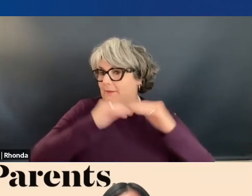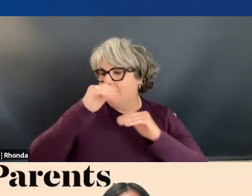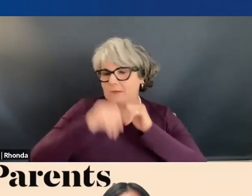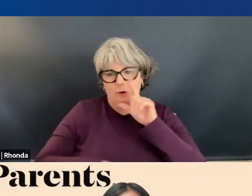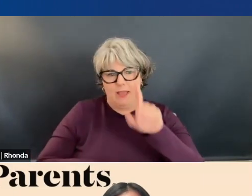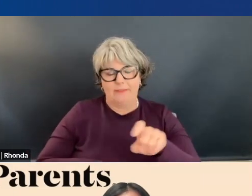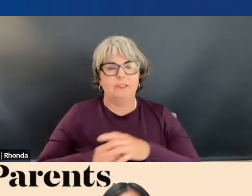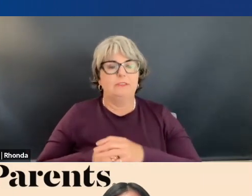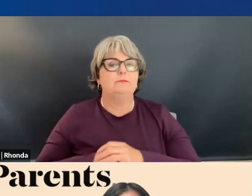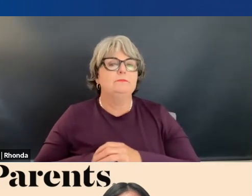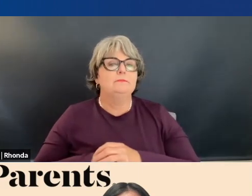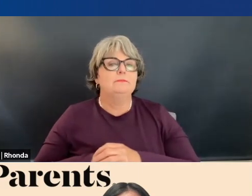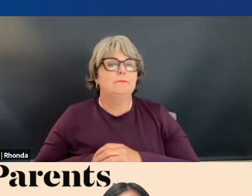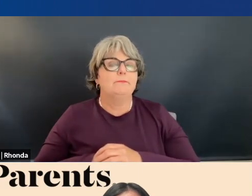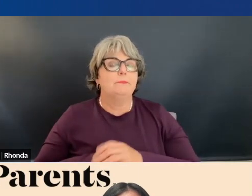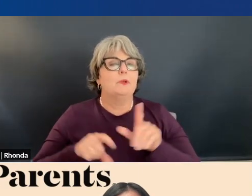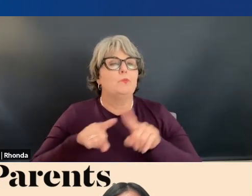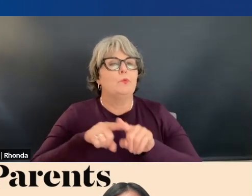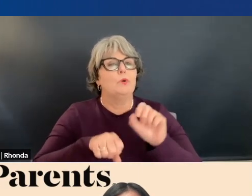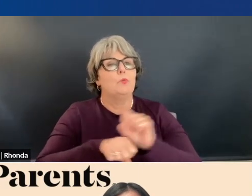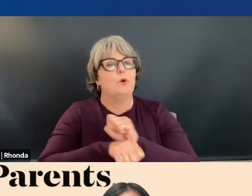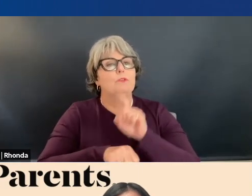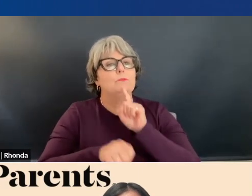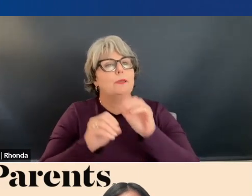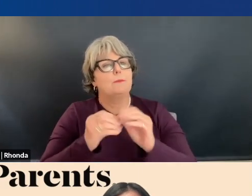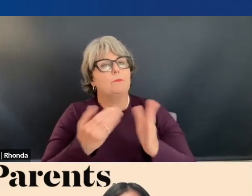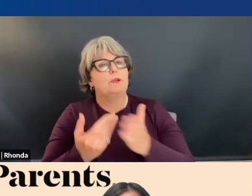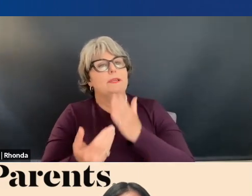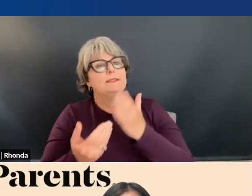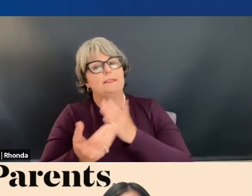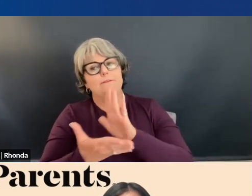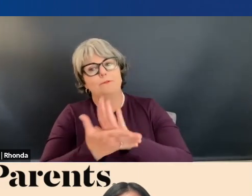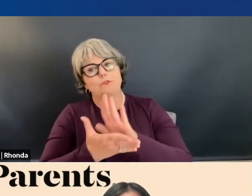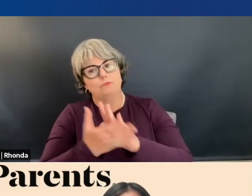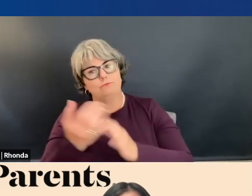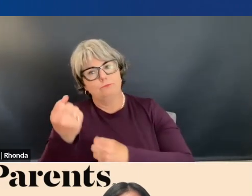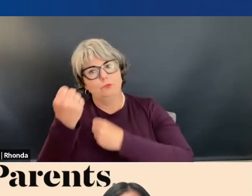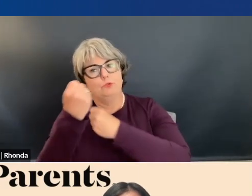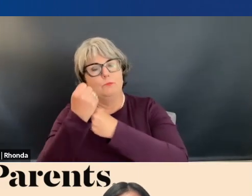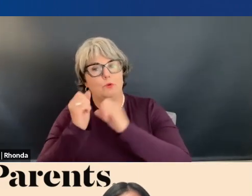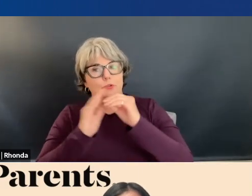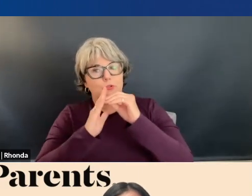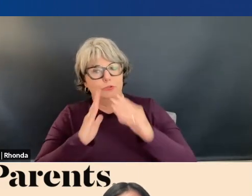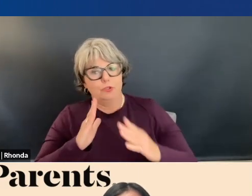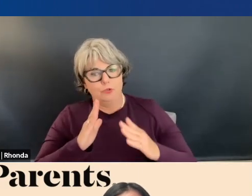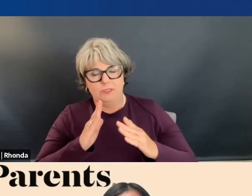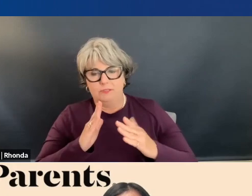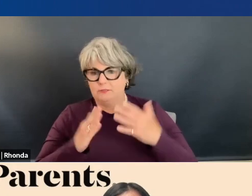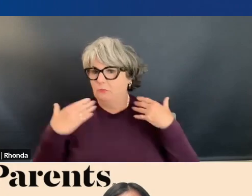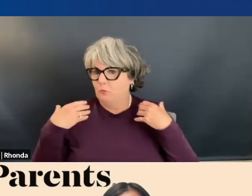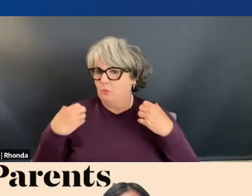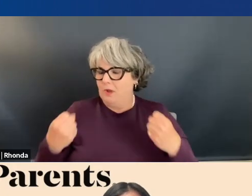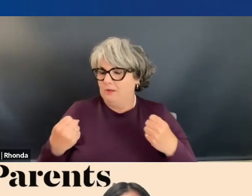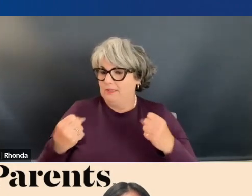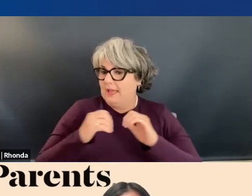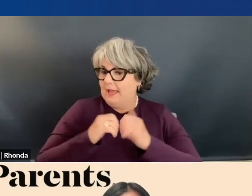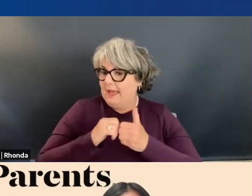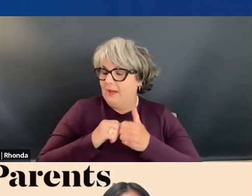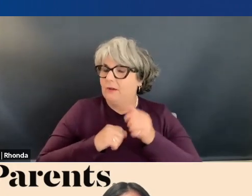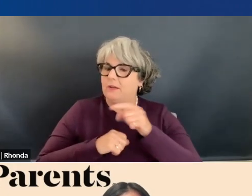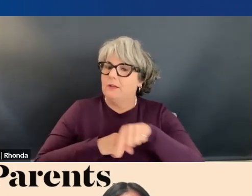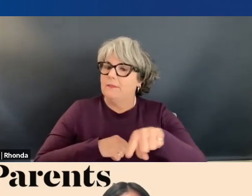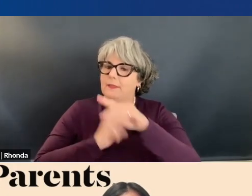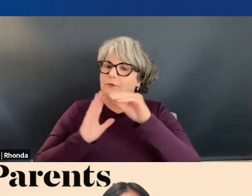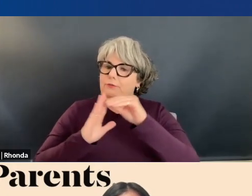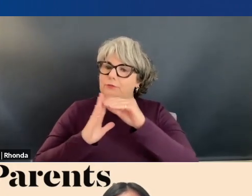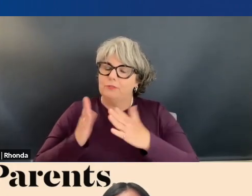And as I said earlier, we're also working to make it easier for schools to support students' overall wellness by making sure they have